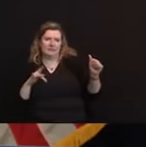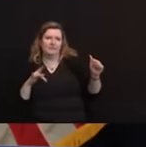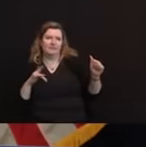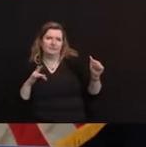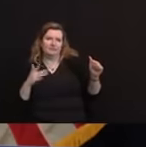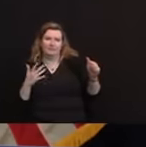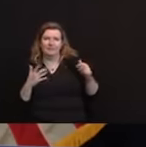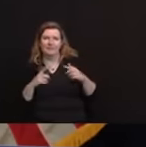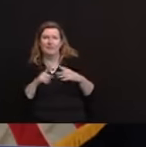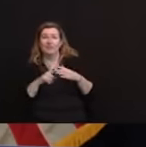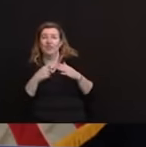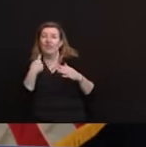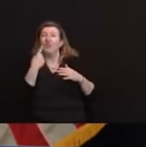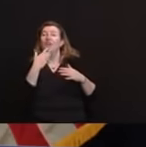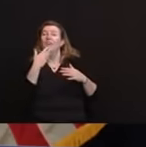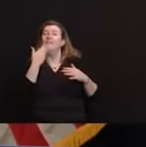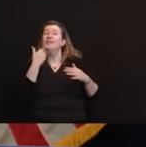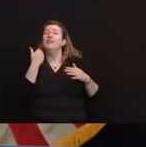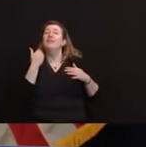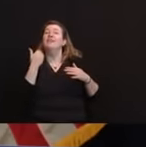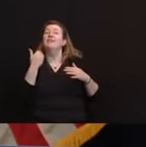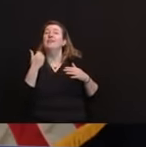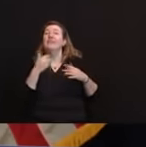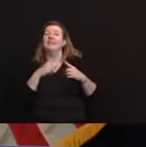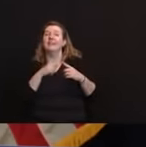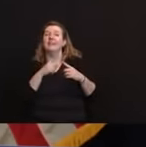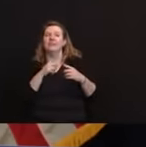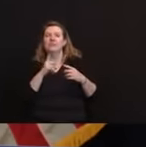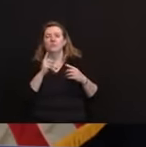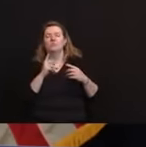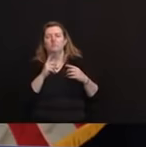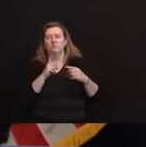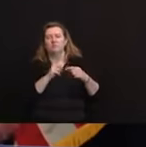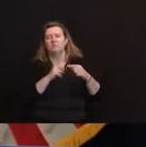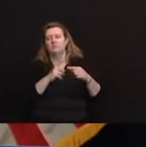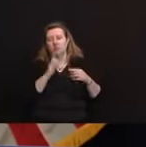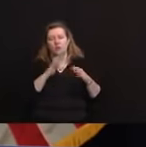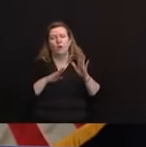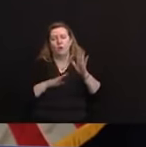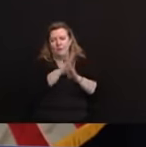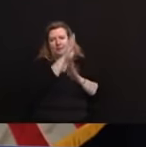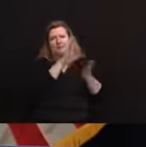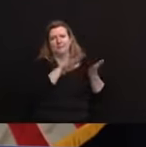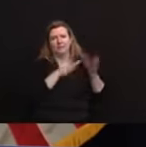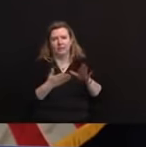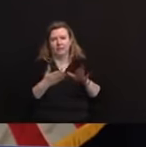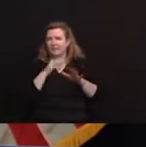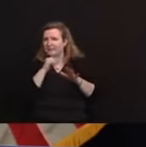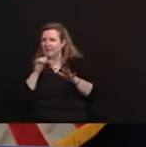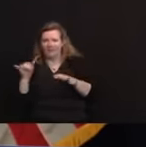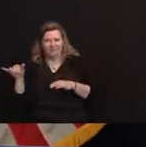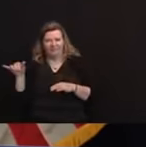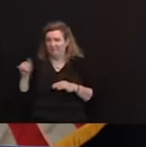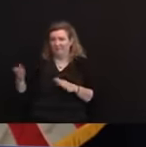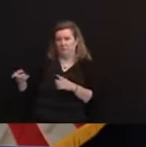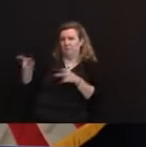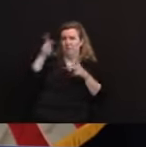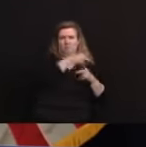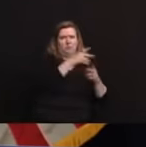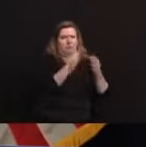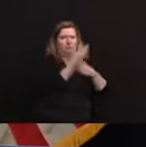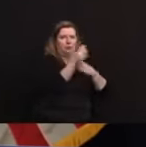look better, deaths will increase, and the deaths are nowhere near what they were back in the spring for a